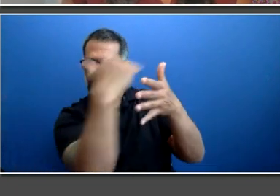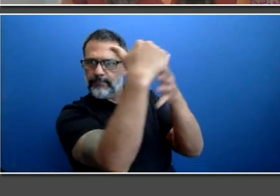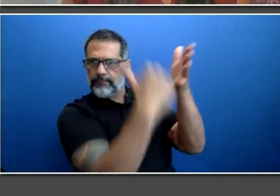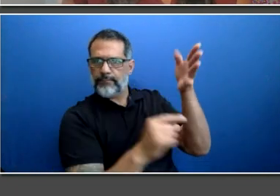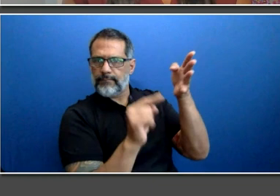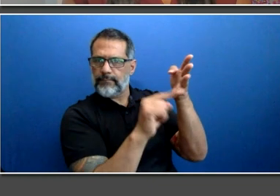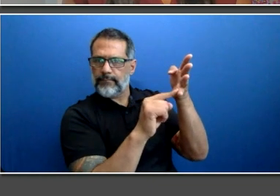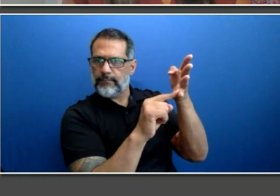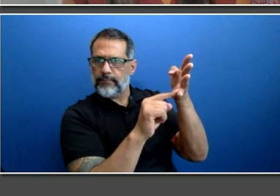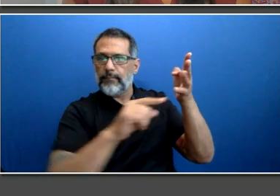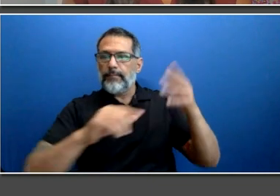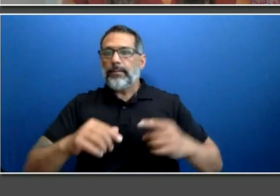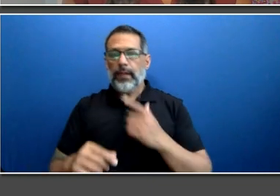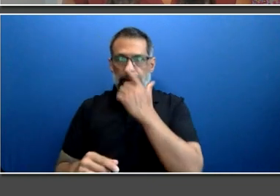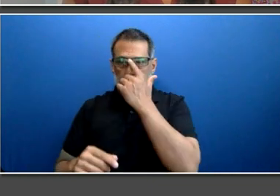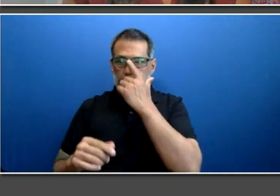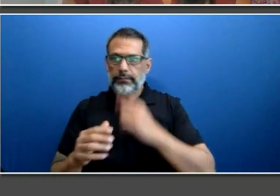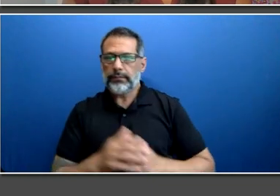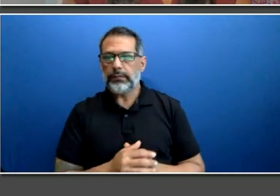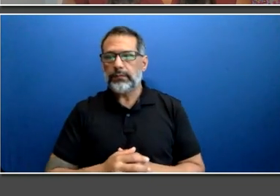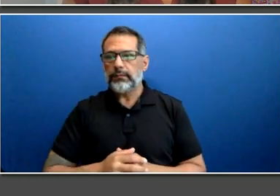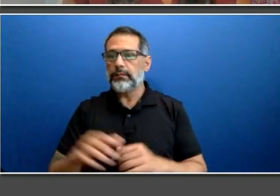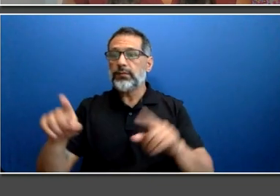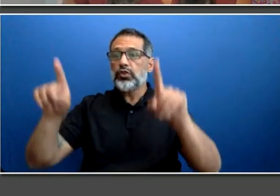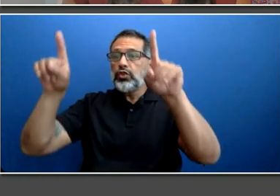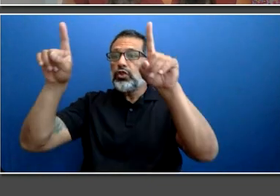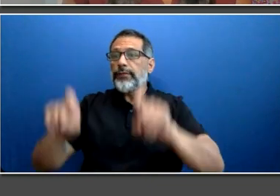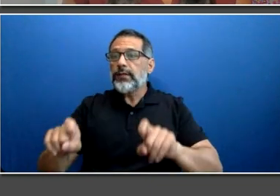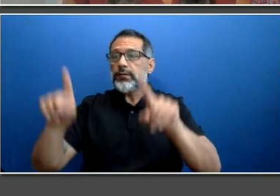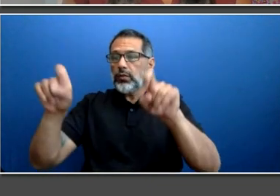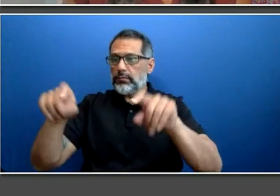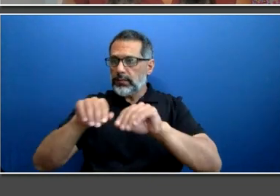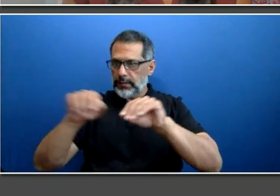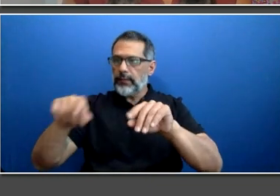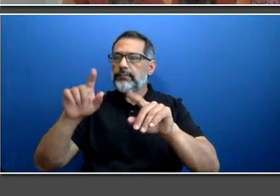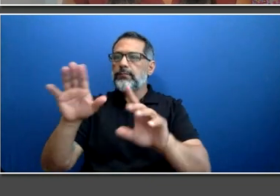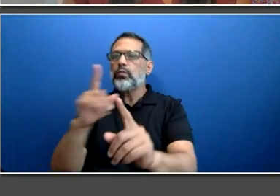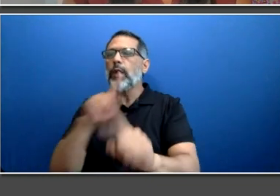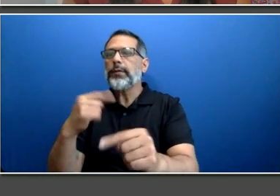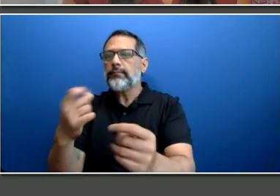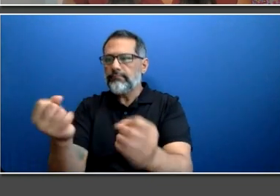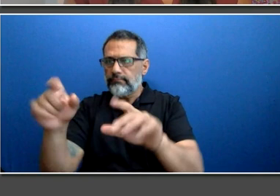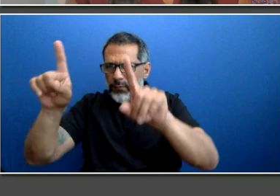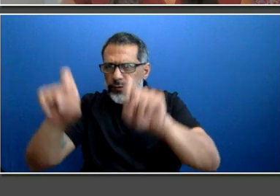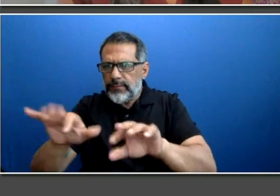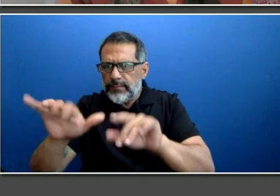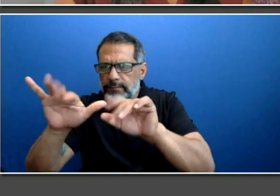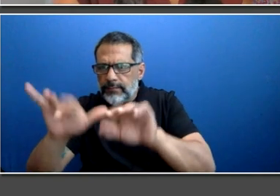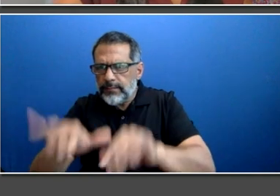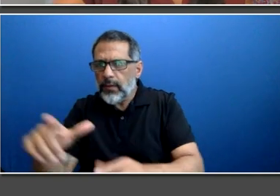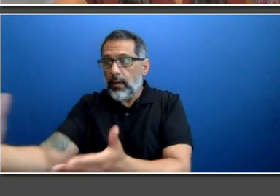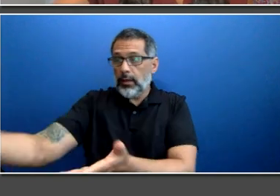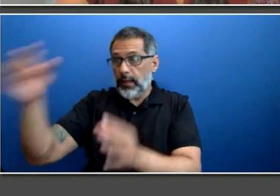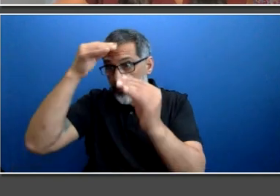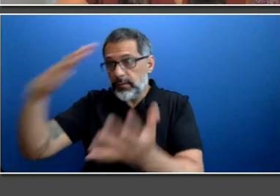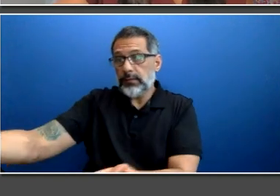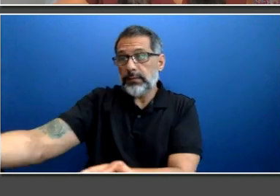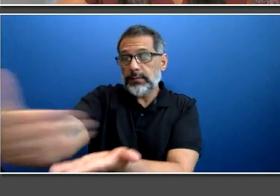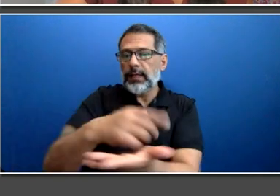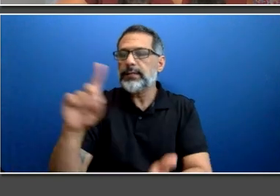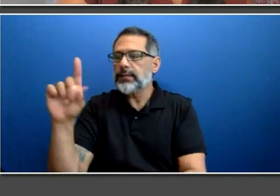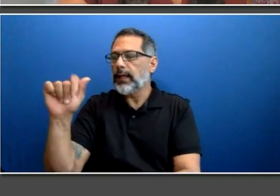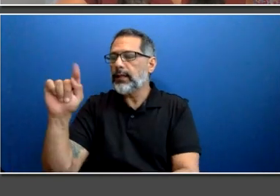will help us to understand the effectiveness of our outreach and marketing of this event to organizations and schools that